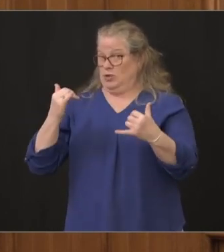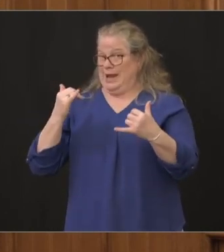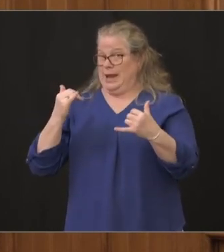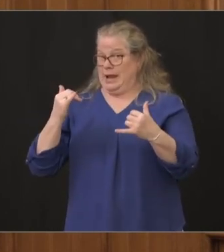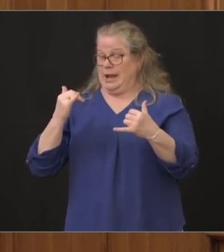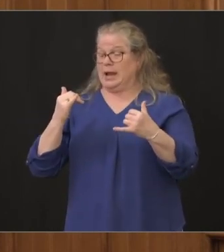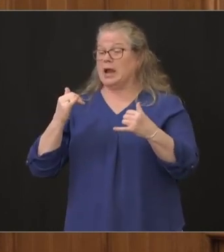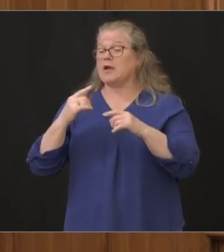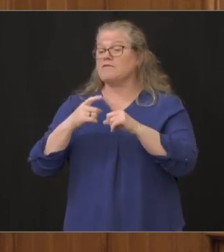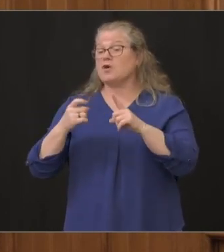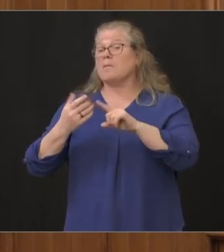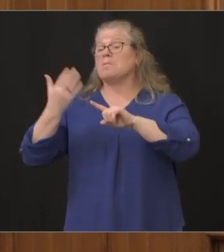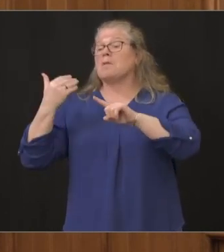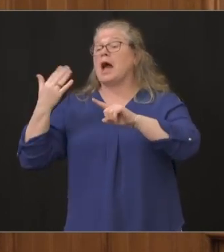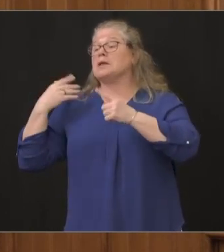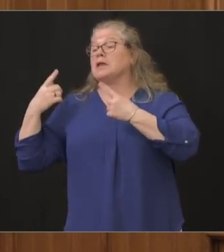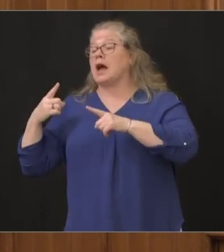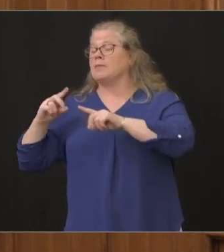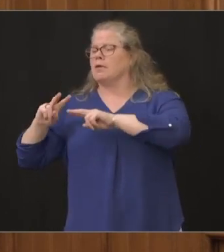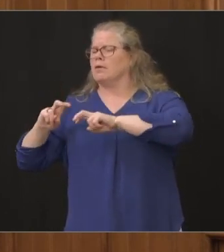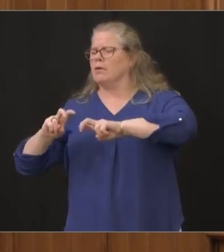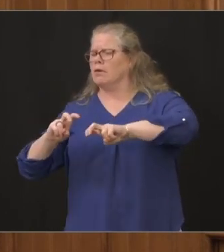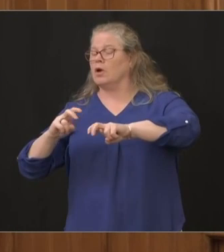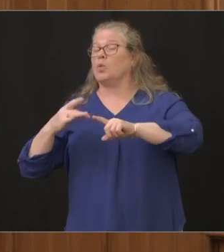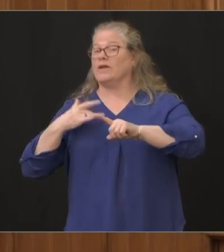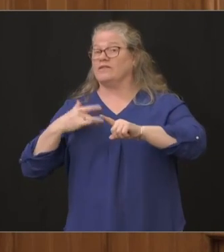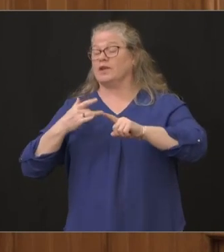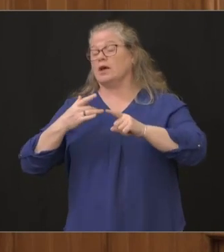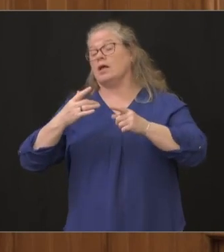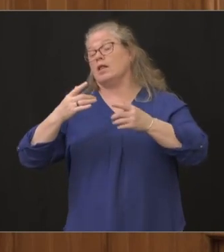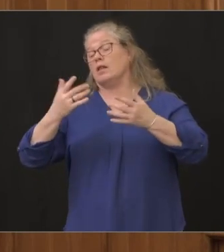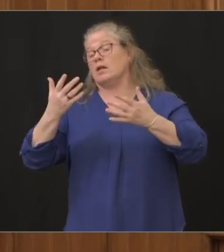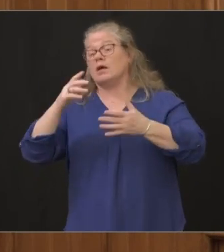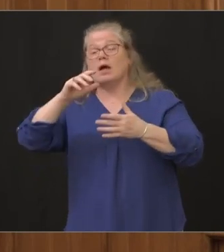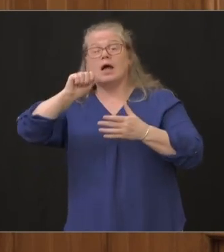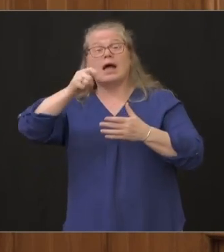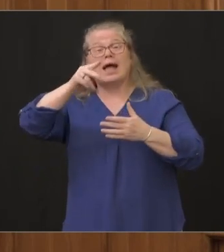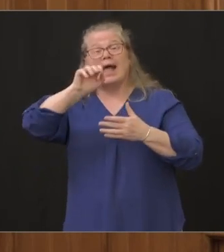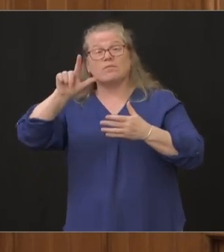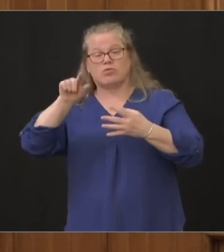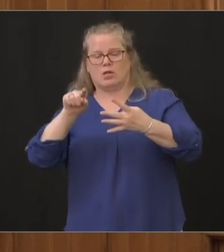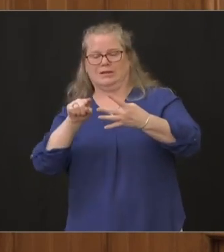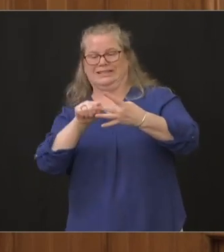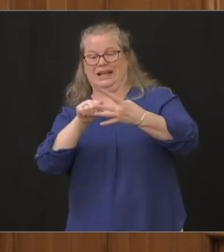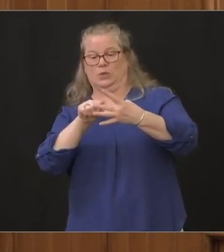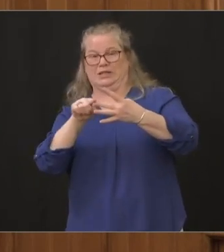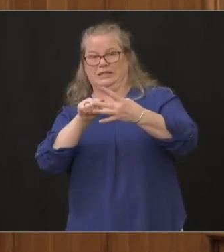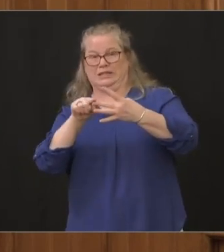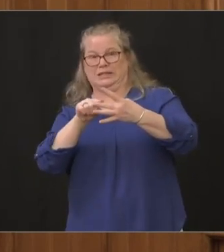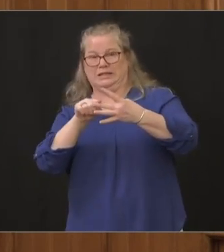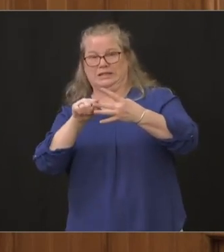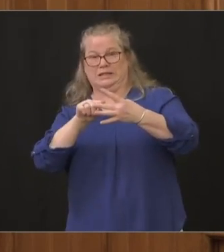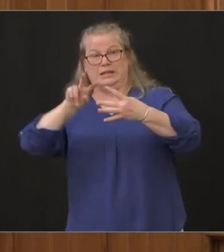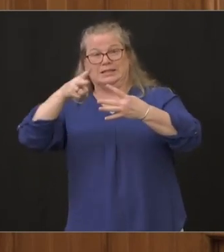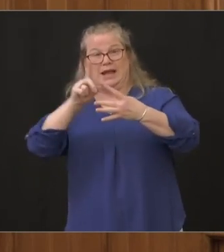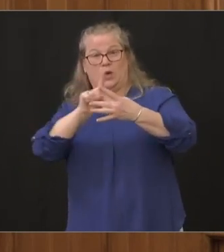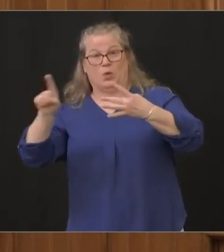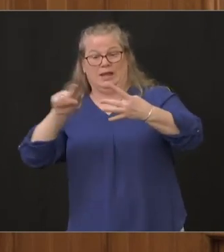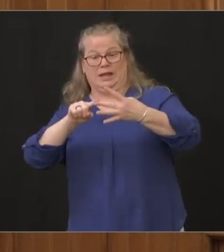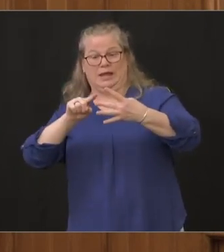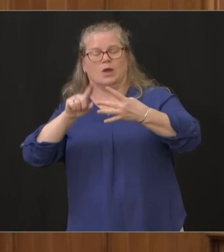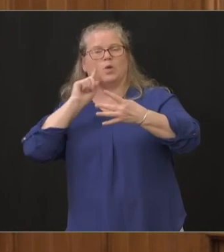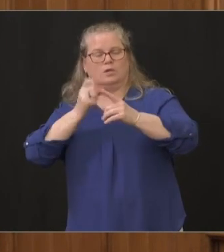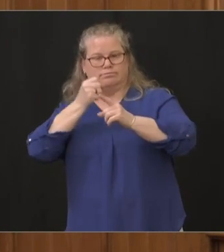so the the efforts that have been put forth by the state the guidance that we took very early and very strong and decisive